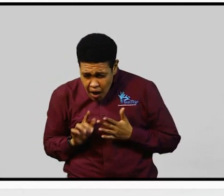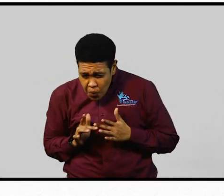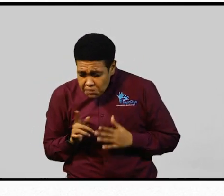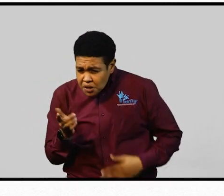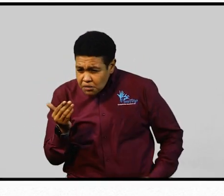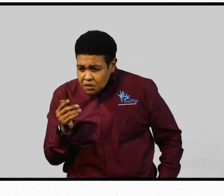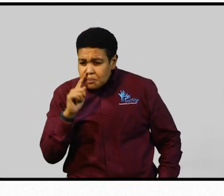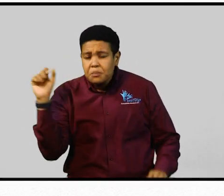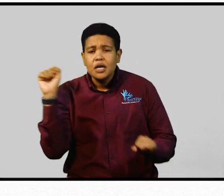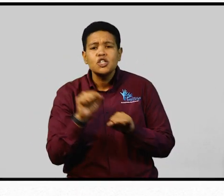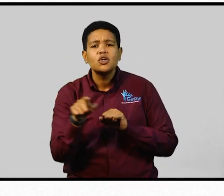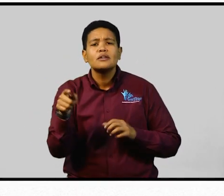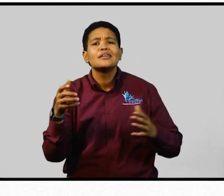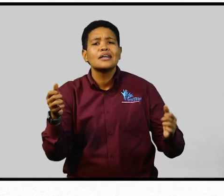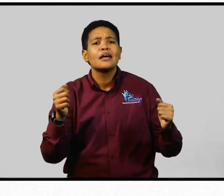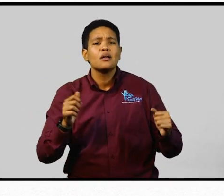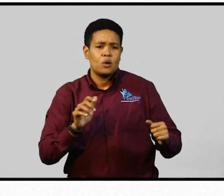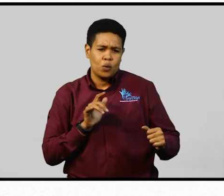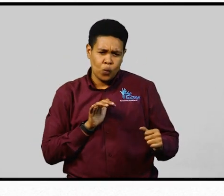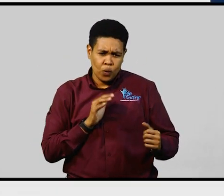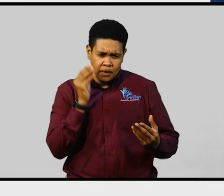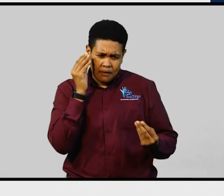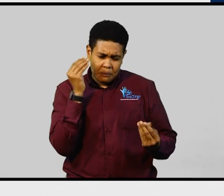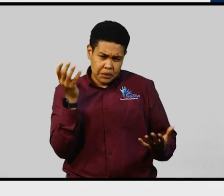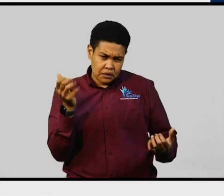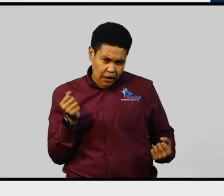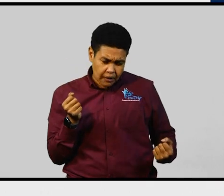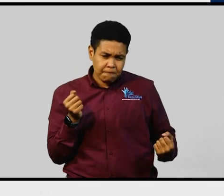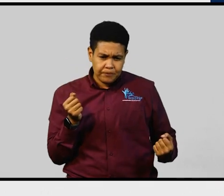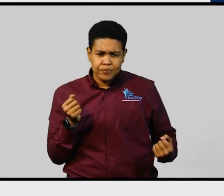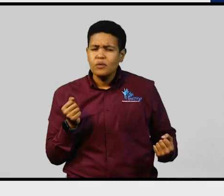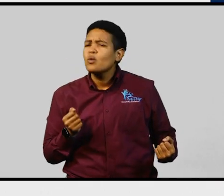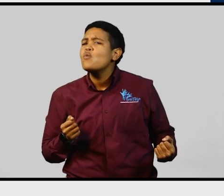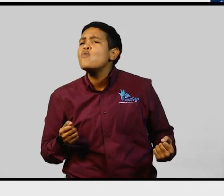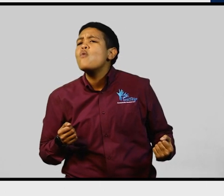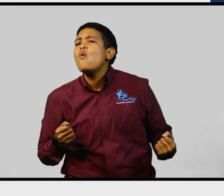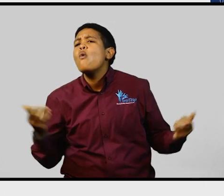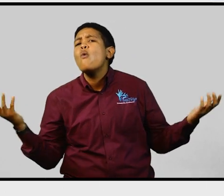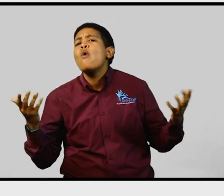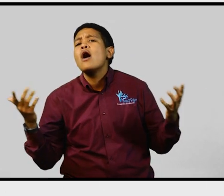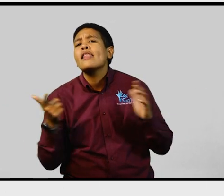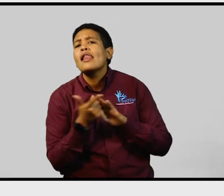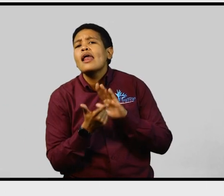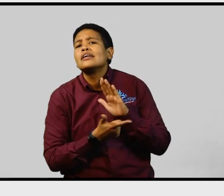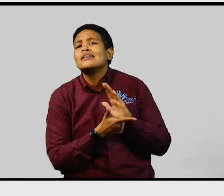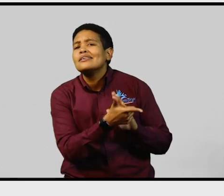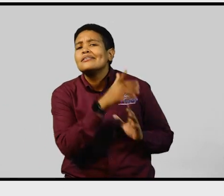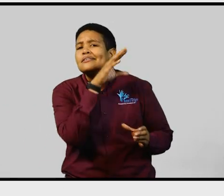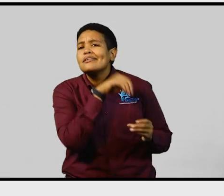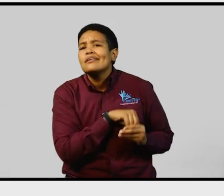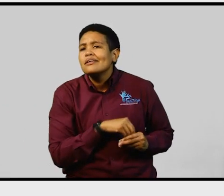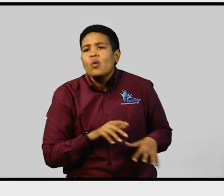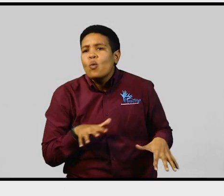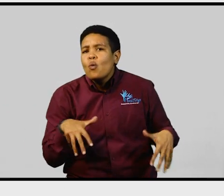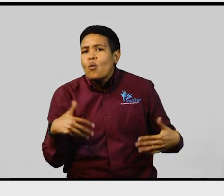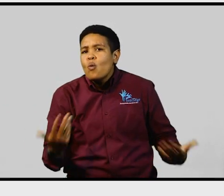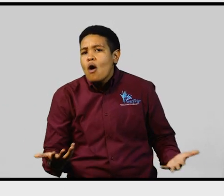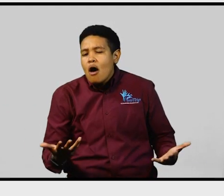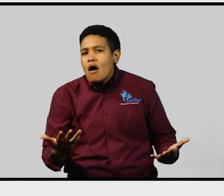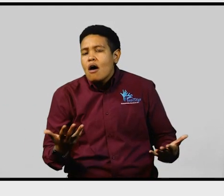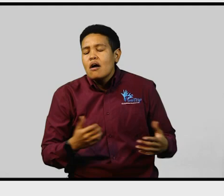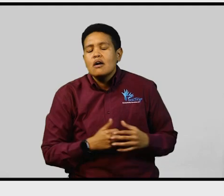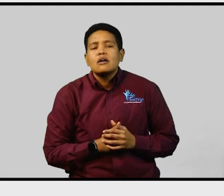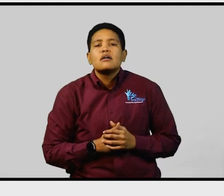ensure that they get a greater insight as to what the legislation entails. And